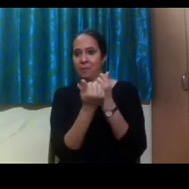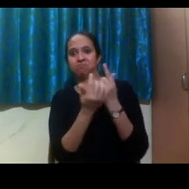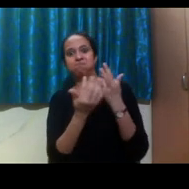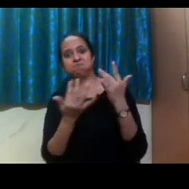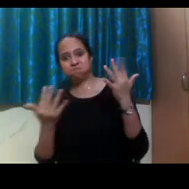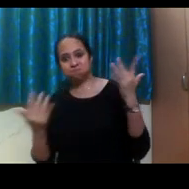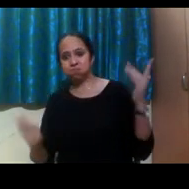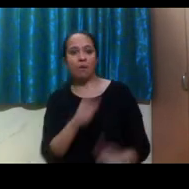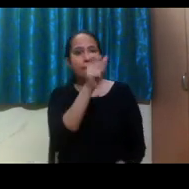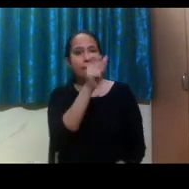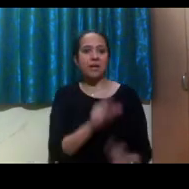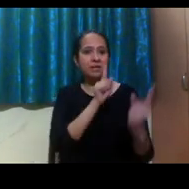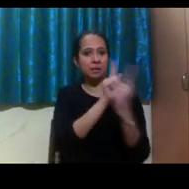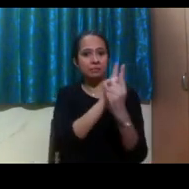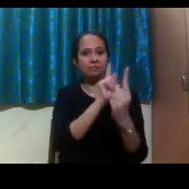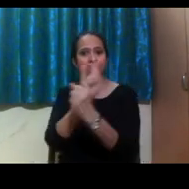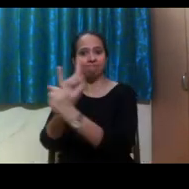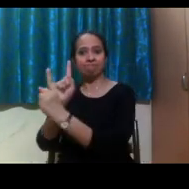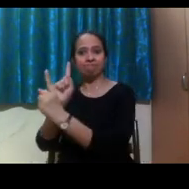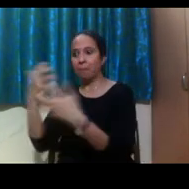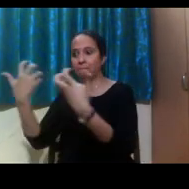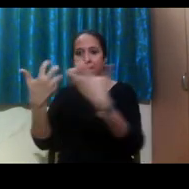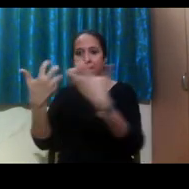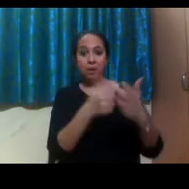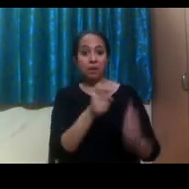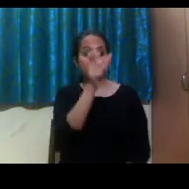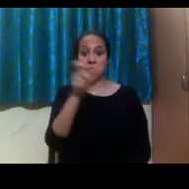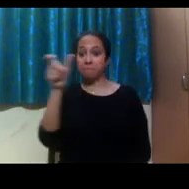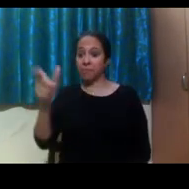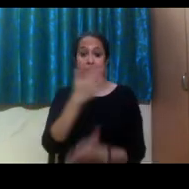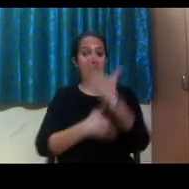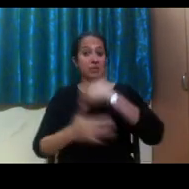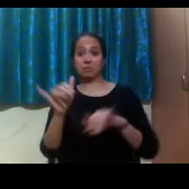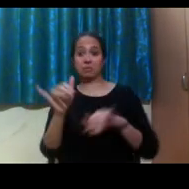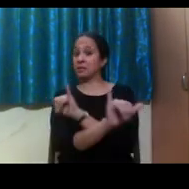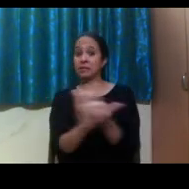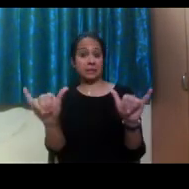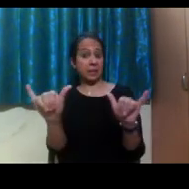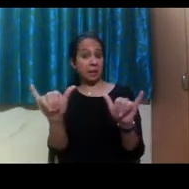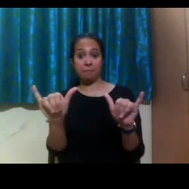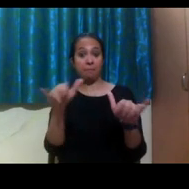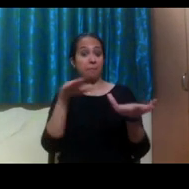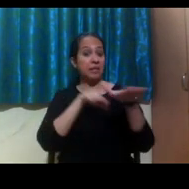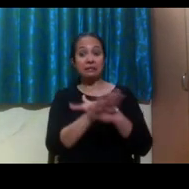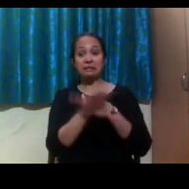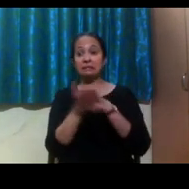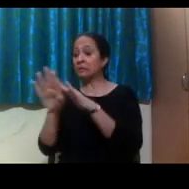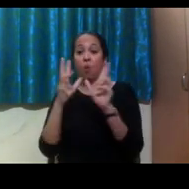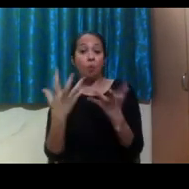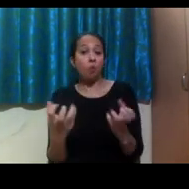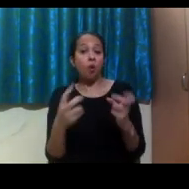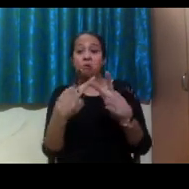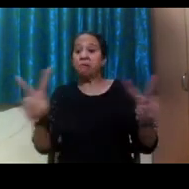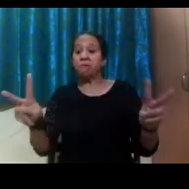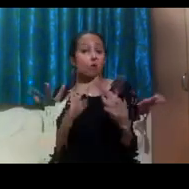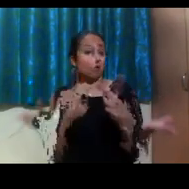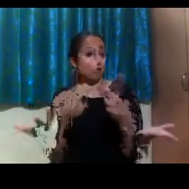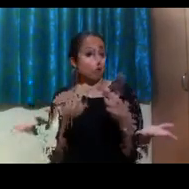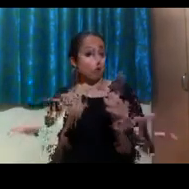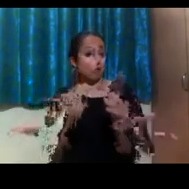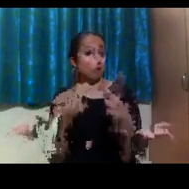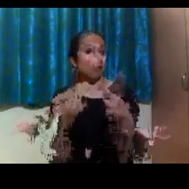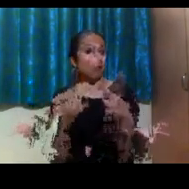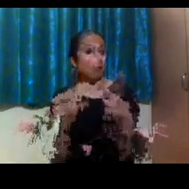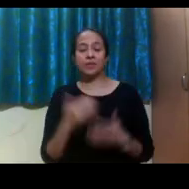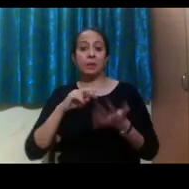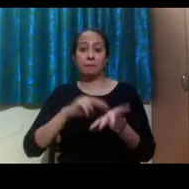person. And so you might have two people with the exact same diagnosis, but completely different needs and supports. And so we're, there's not like